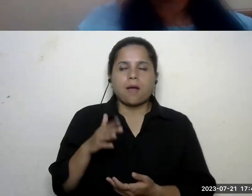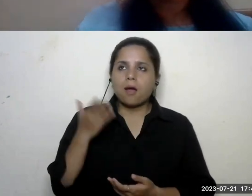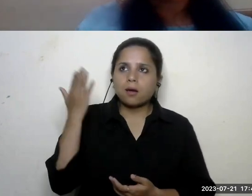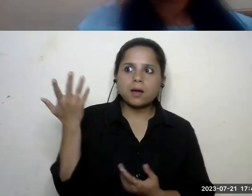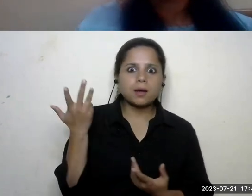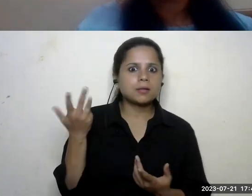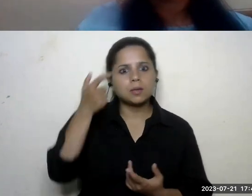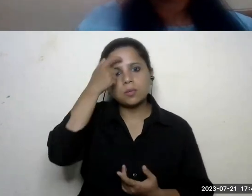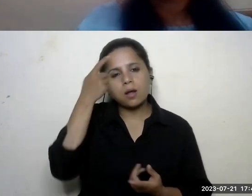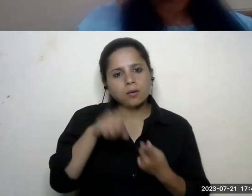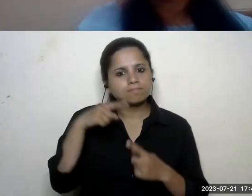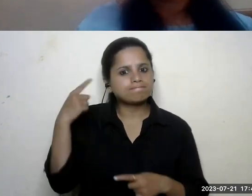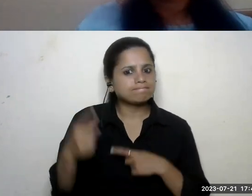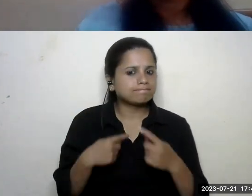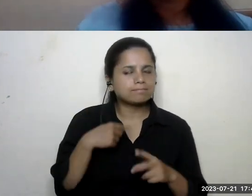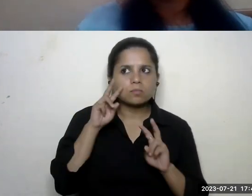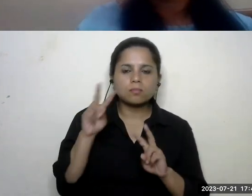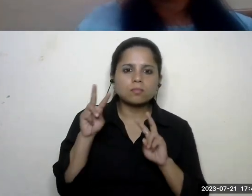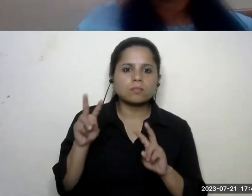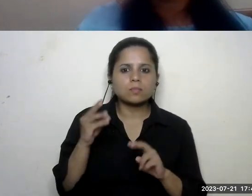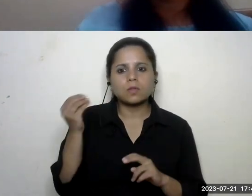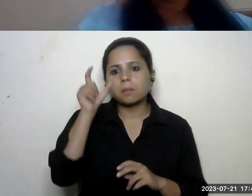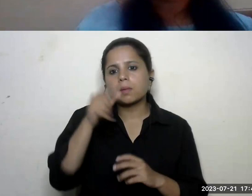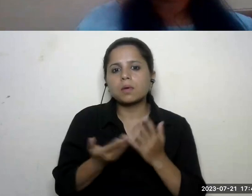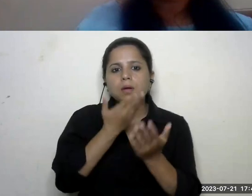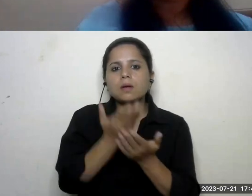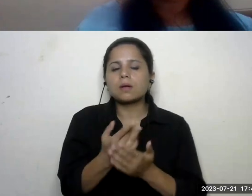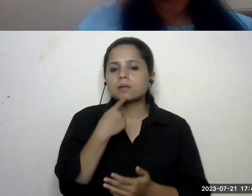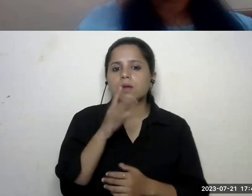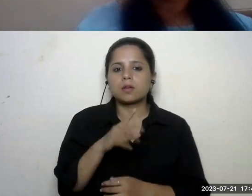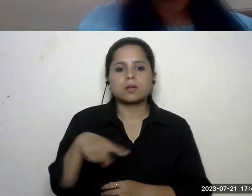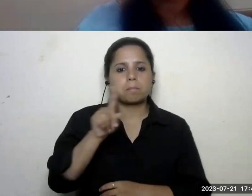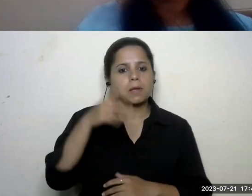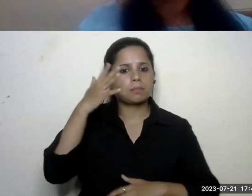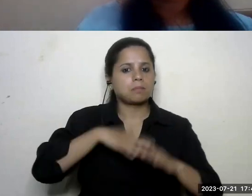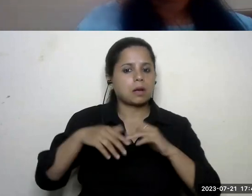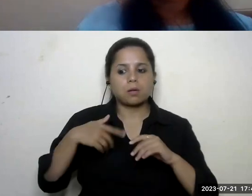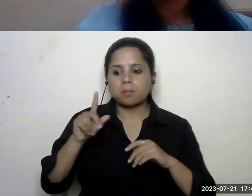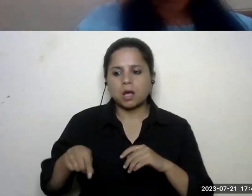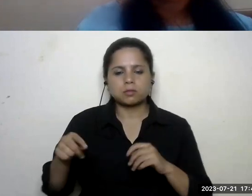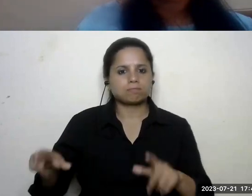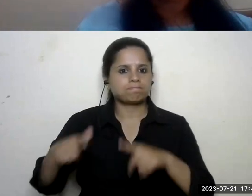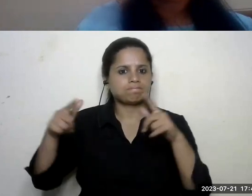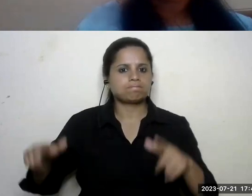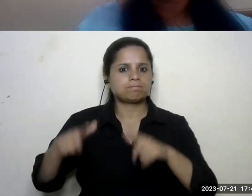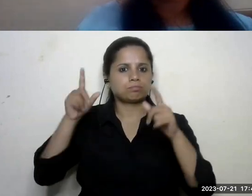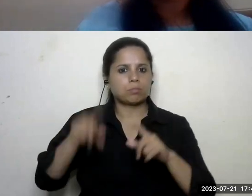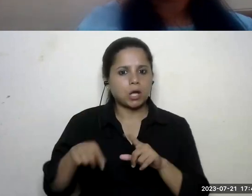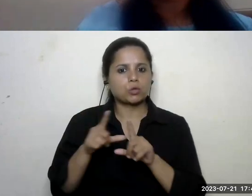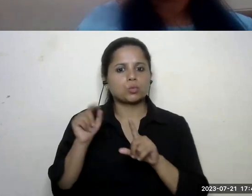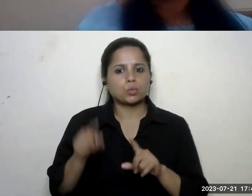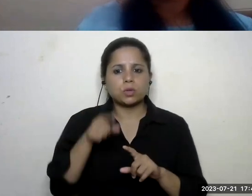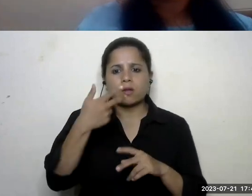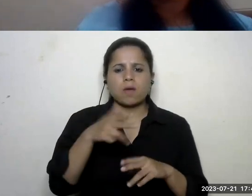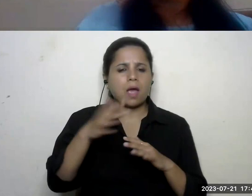every day i think and somebody suggested here that we should plant trees and that's what we try to do even if you live